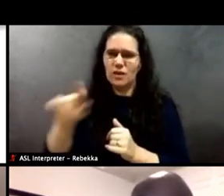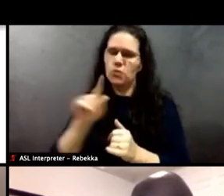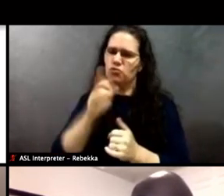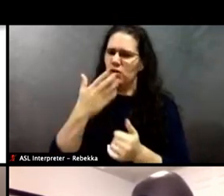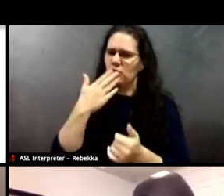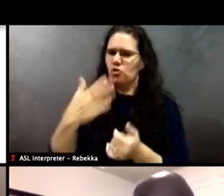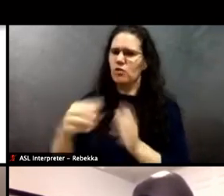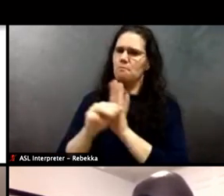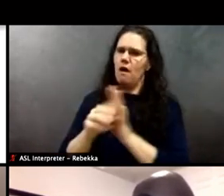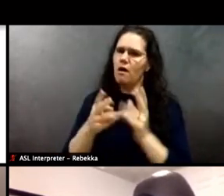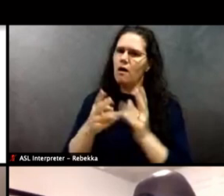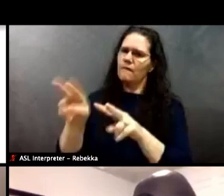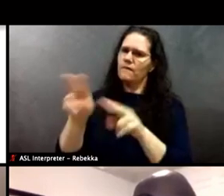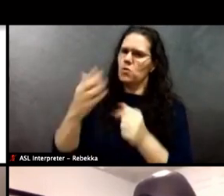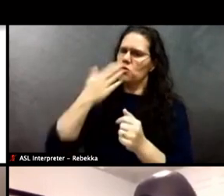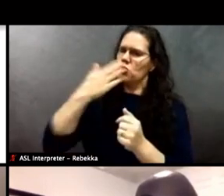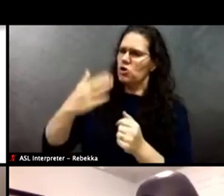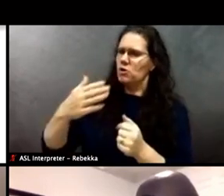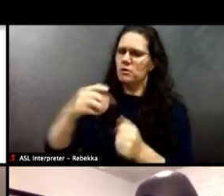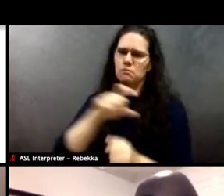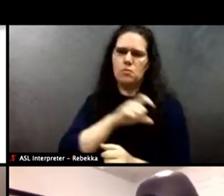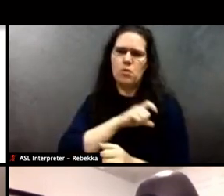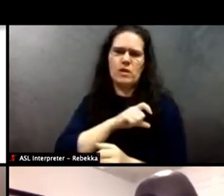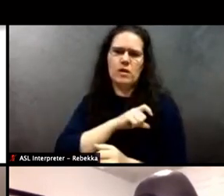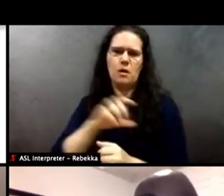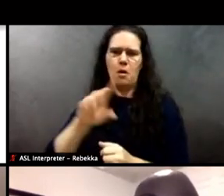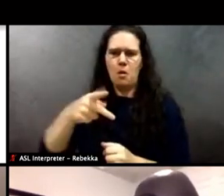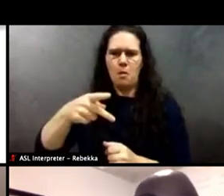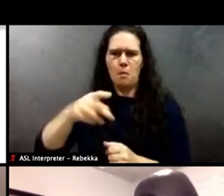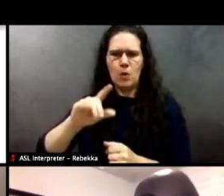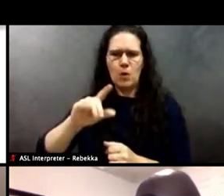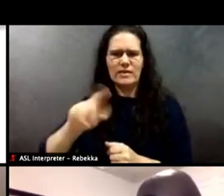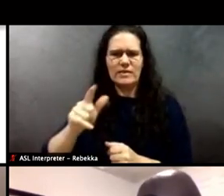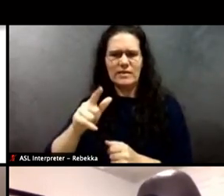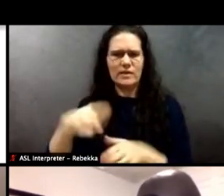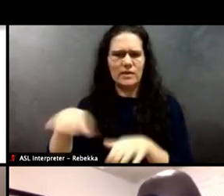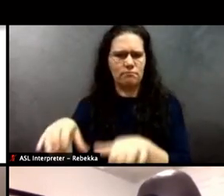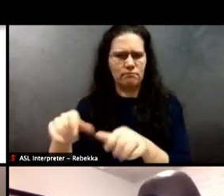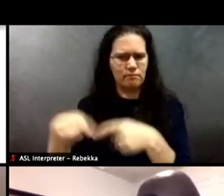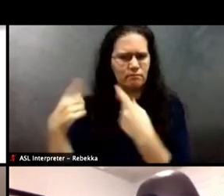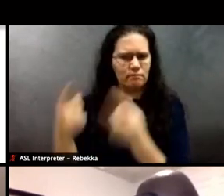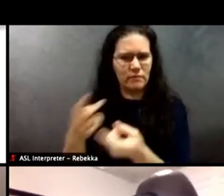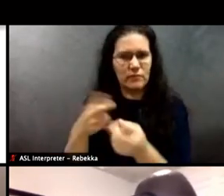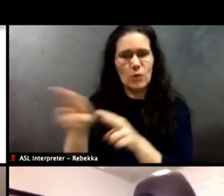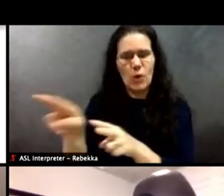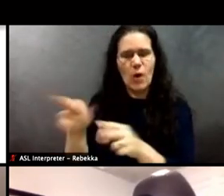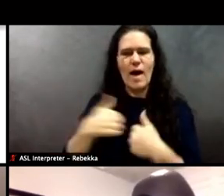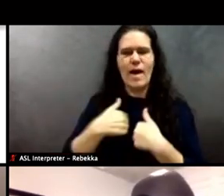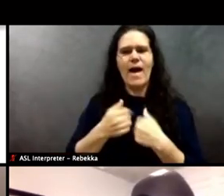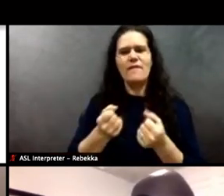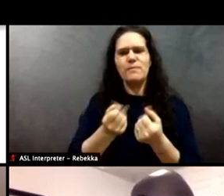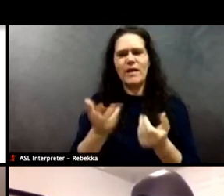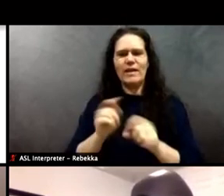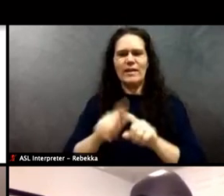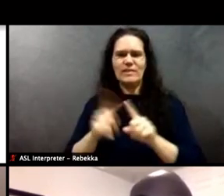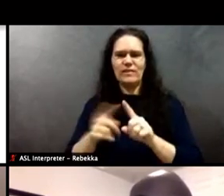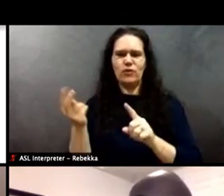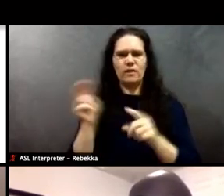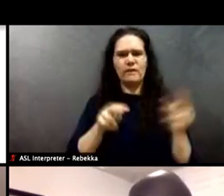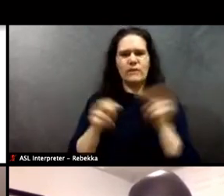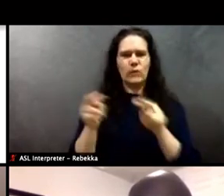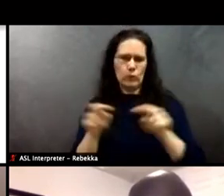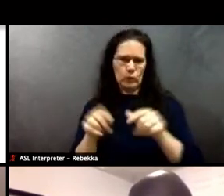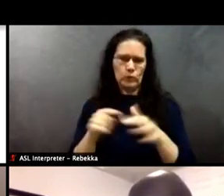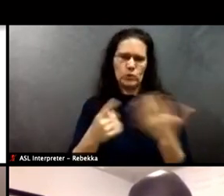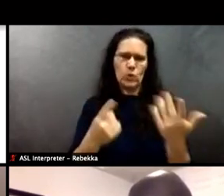So I come into this conversation from a couple of directions at once, both as a person of color and a